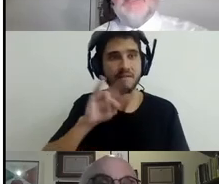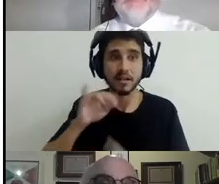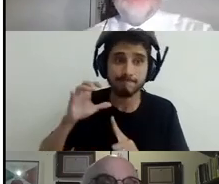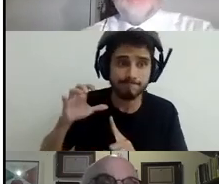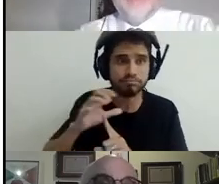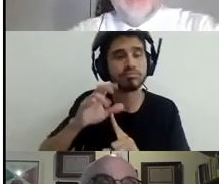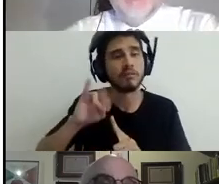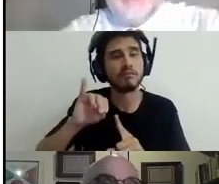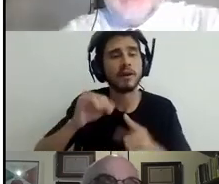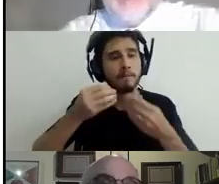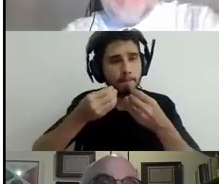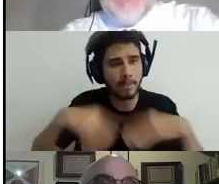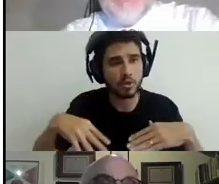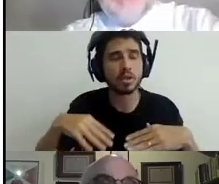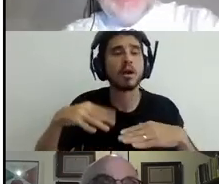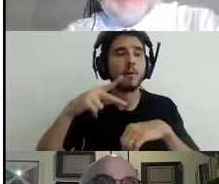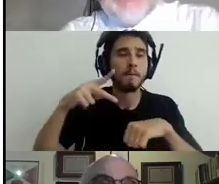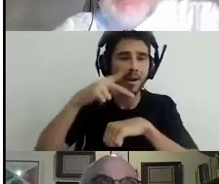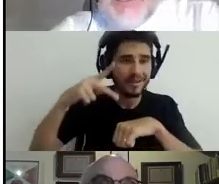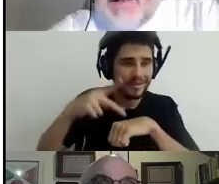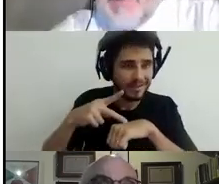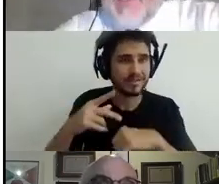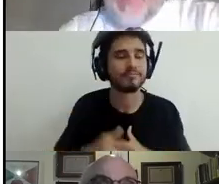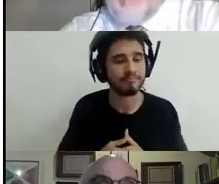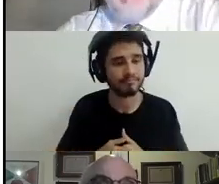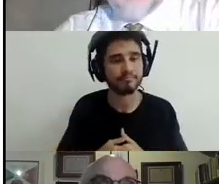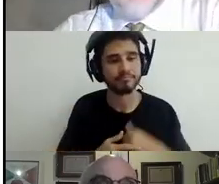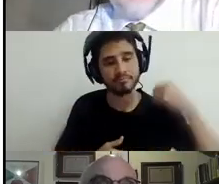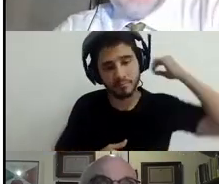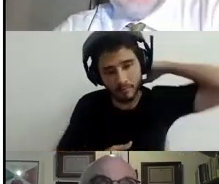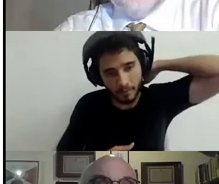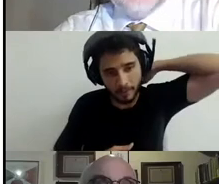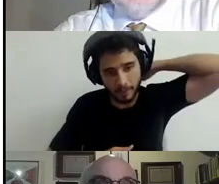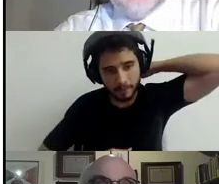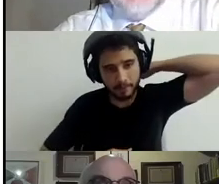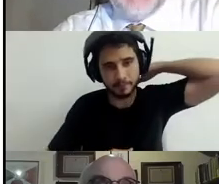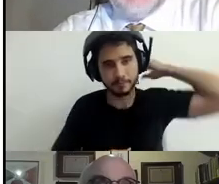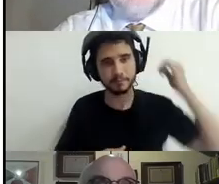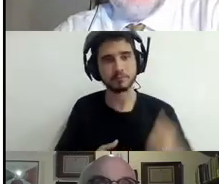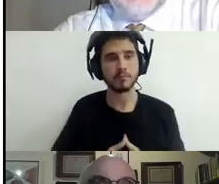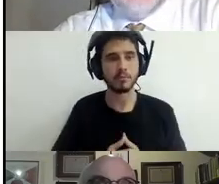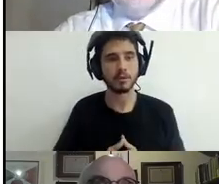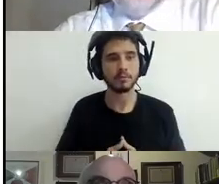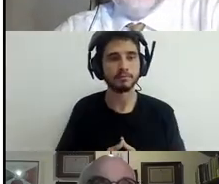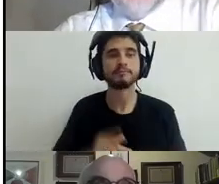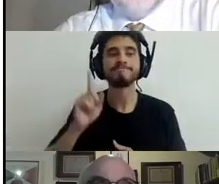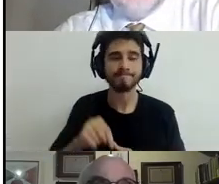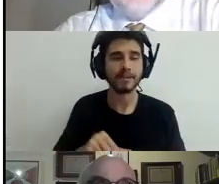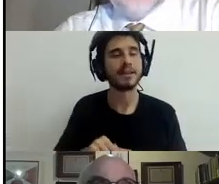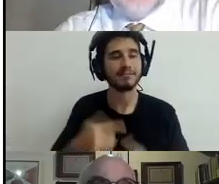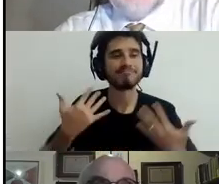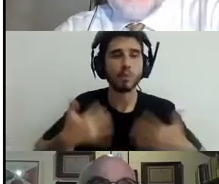skills distribution, but this is very, very significant. And it will lead to